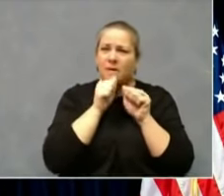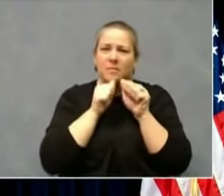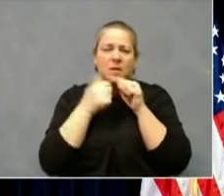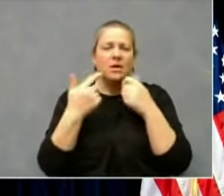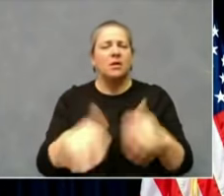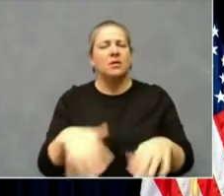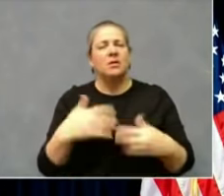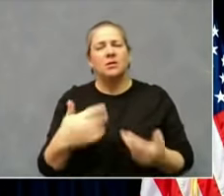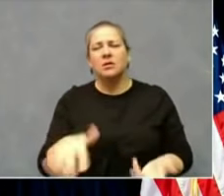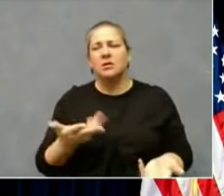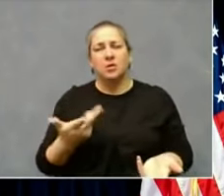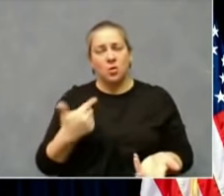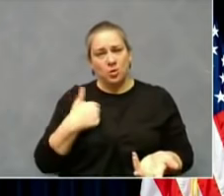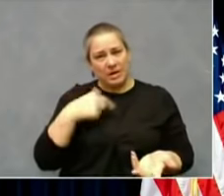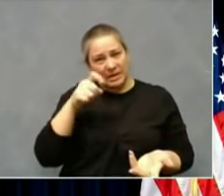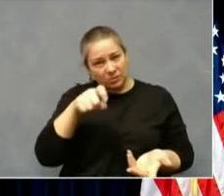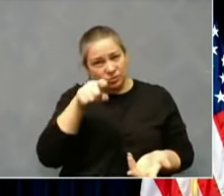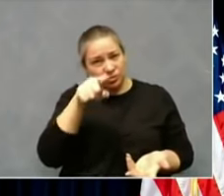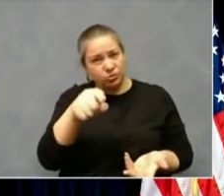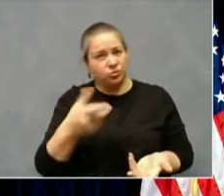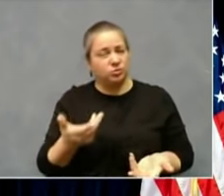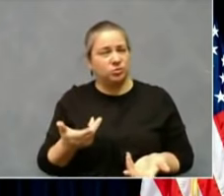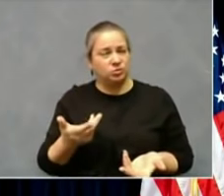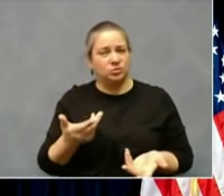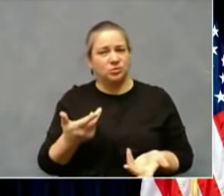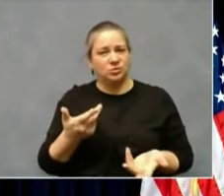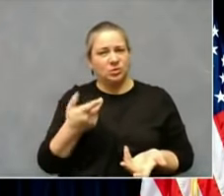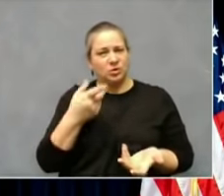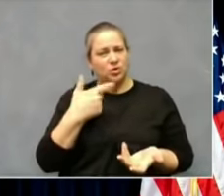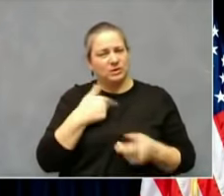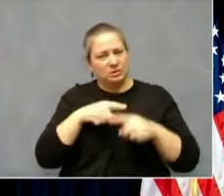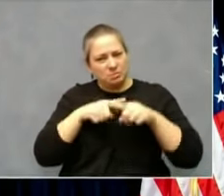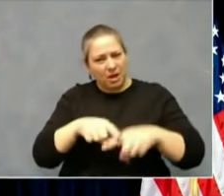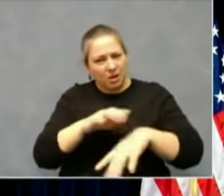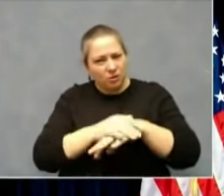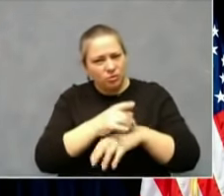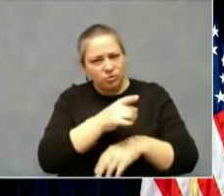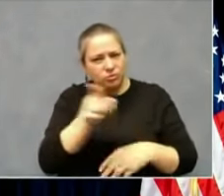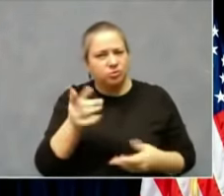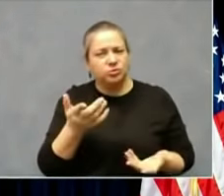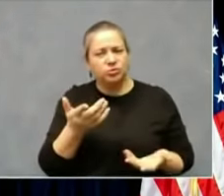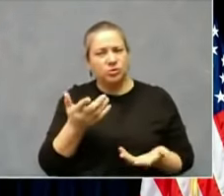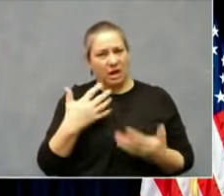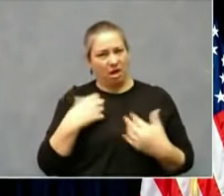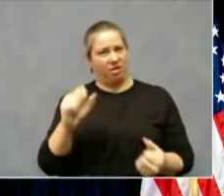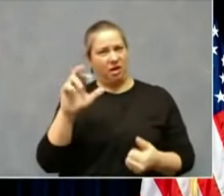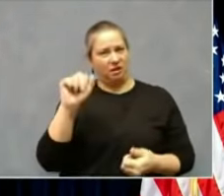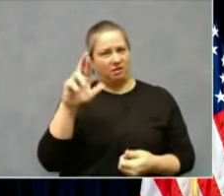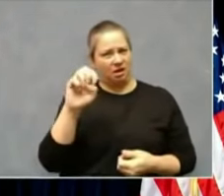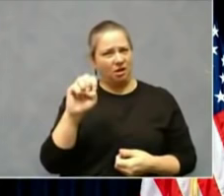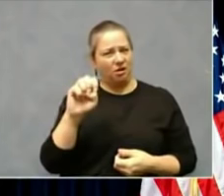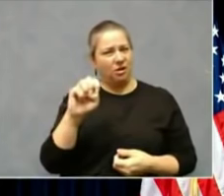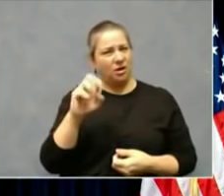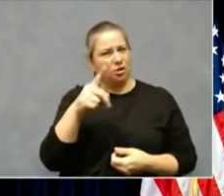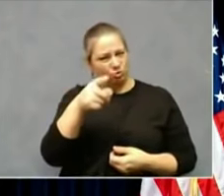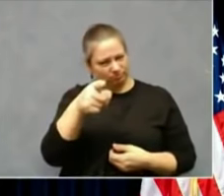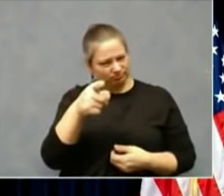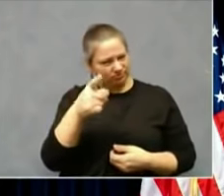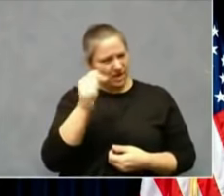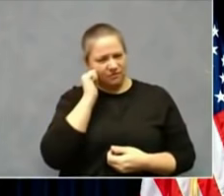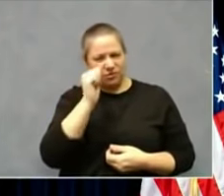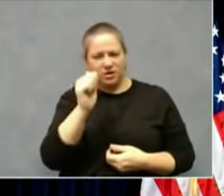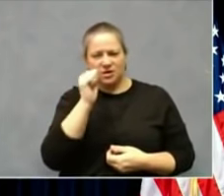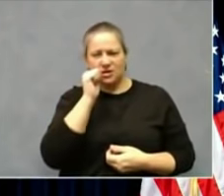and you have come through for us day after day. For the rest of us, we owe these people more